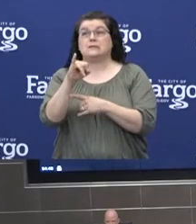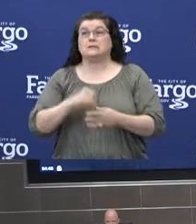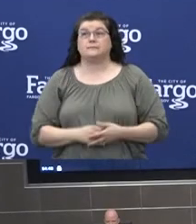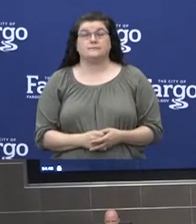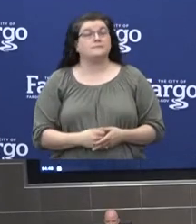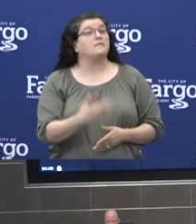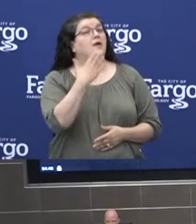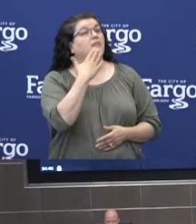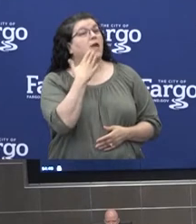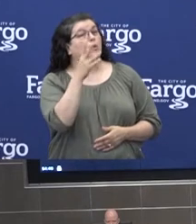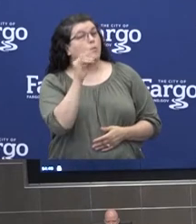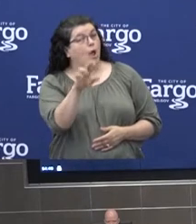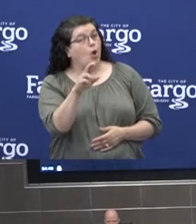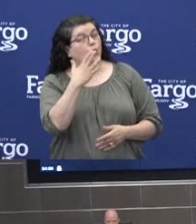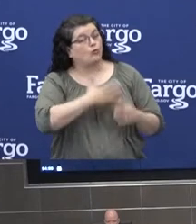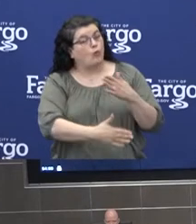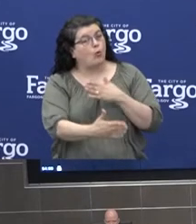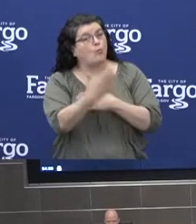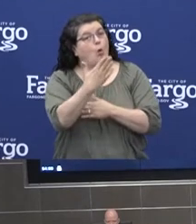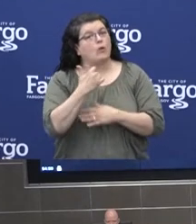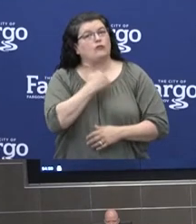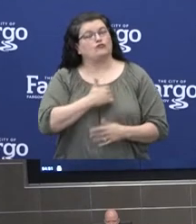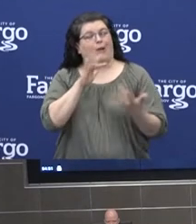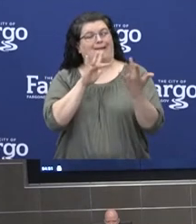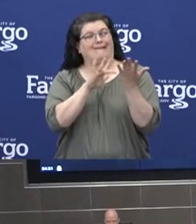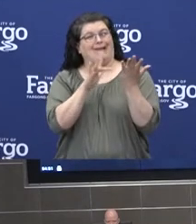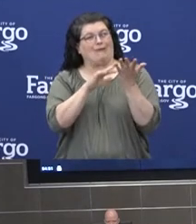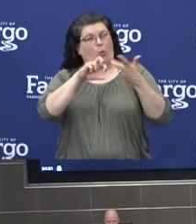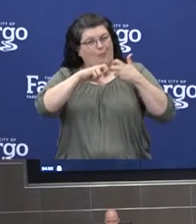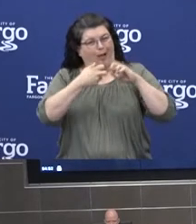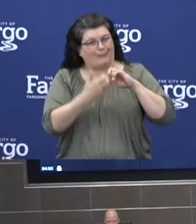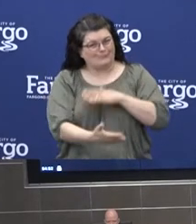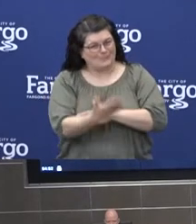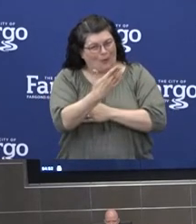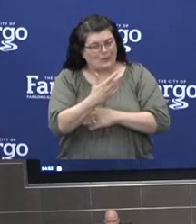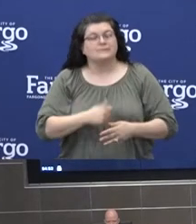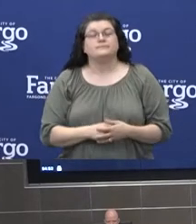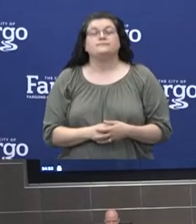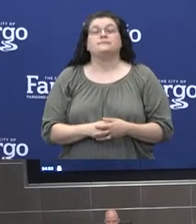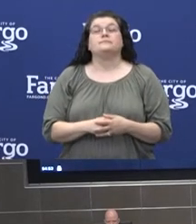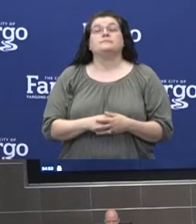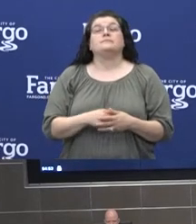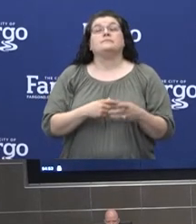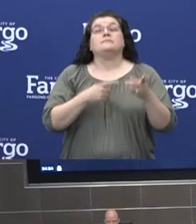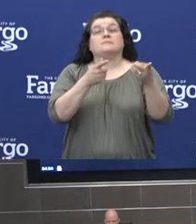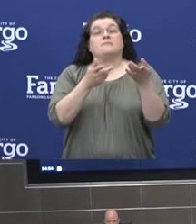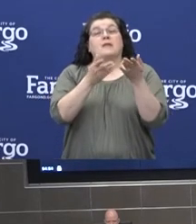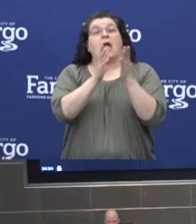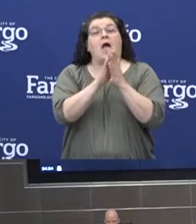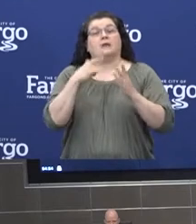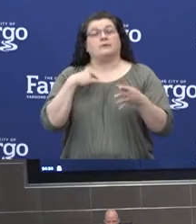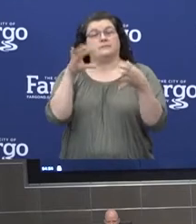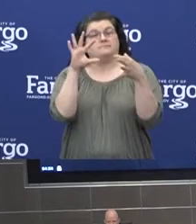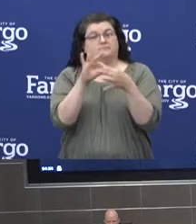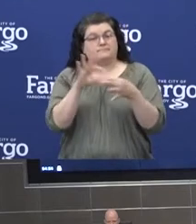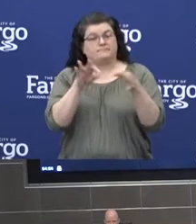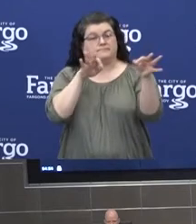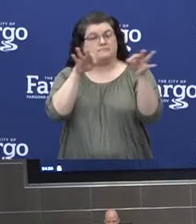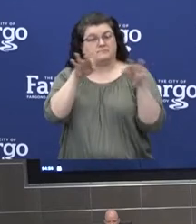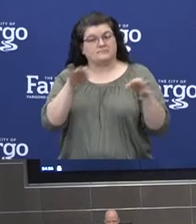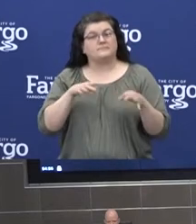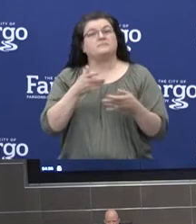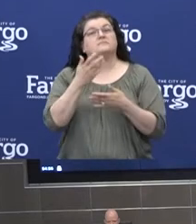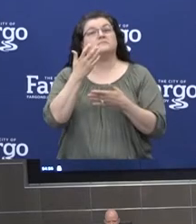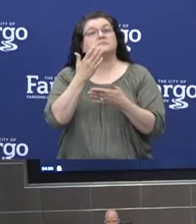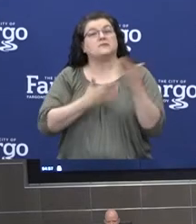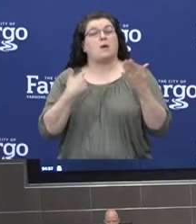Thank you, Mary. Good morning. Sorry for the technical difficulties this morning. Mayor Mahoney asked me to provide a snapshot of a few of the operations.